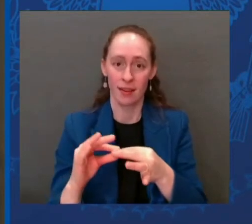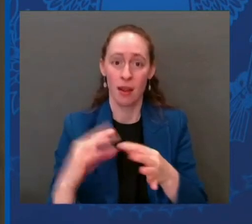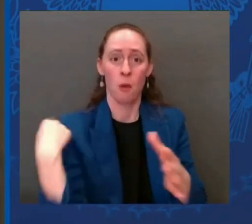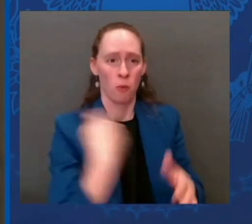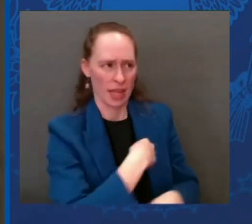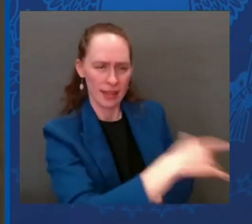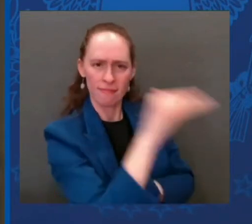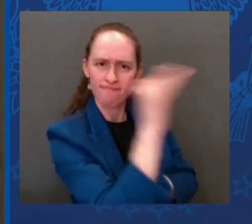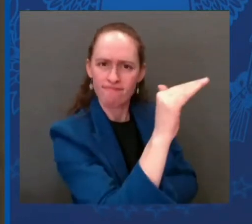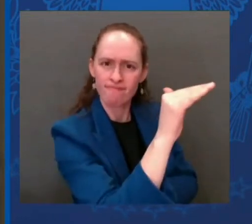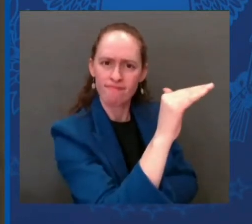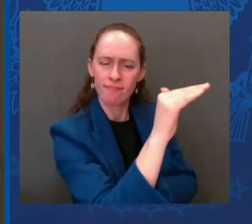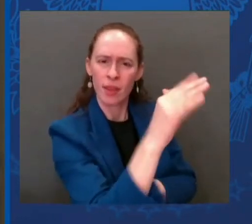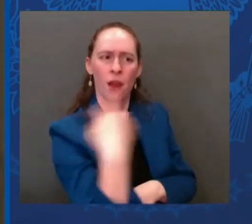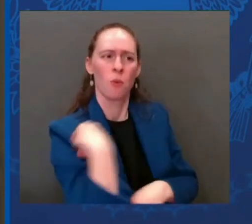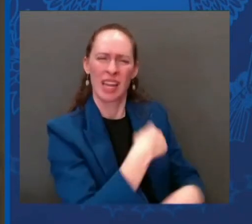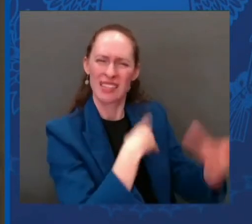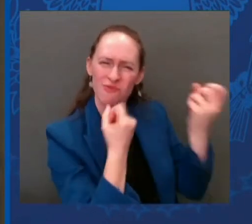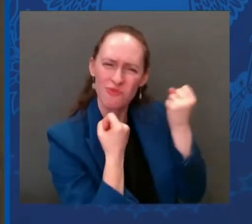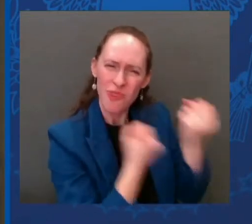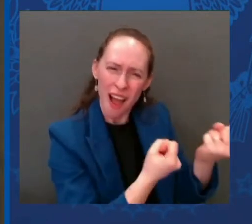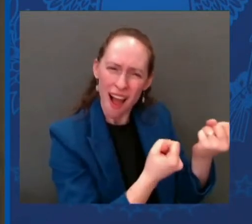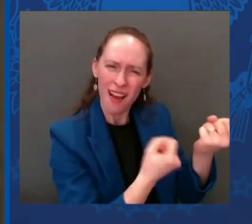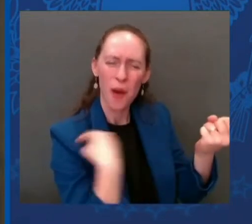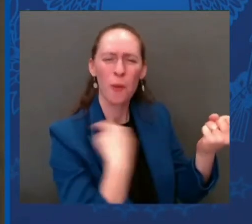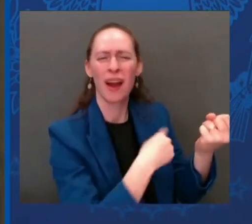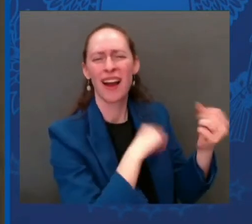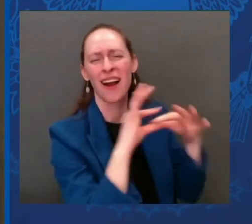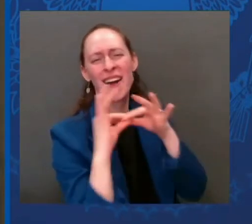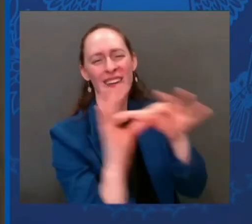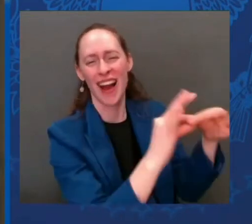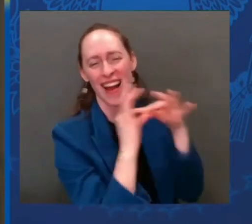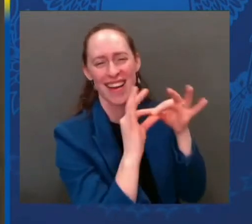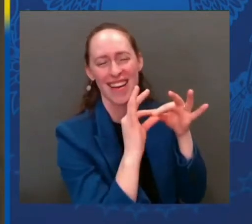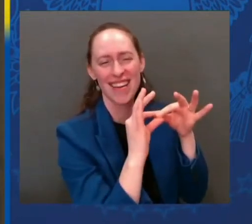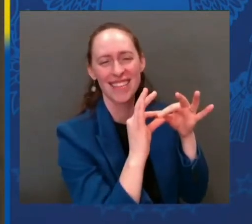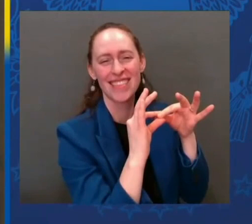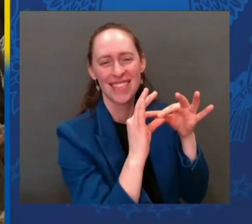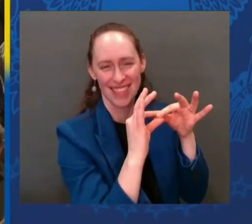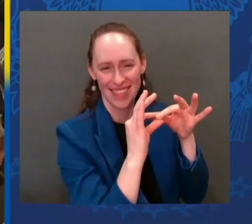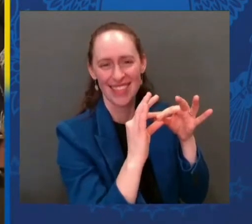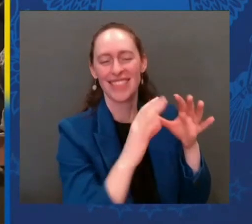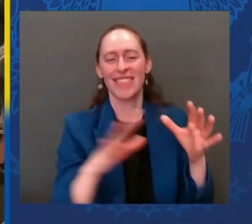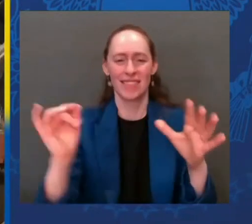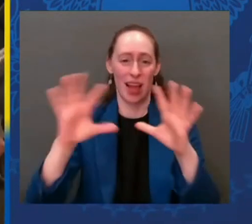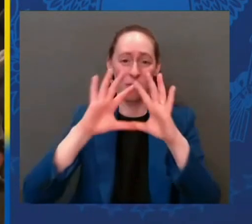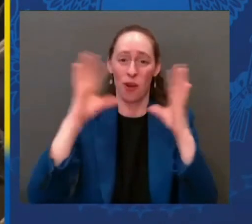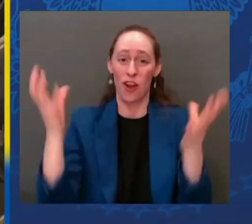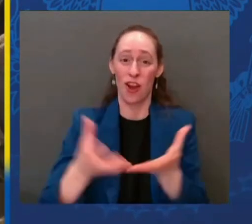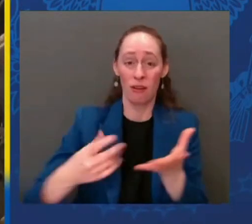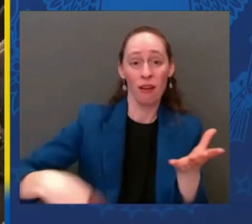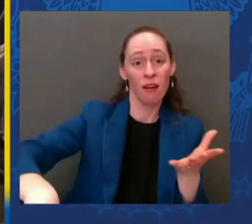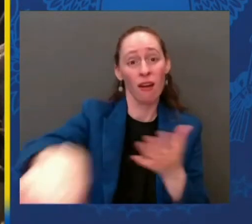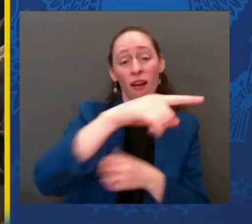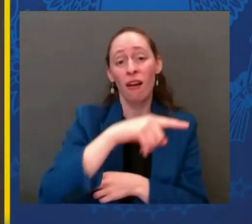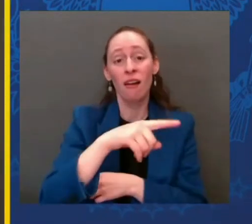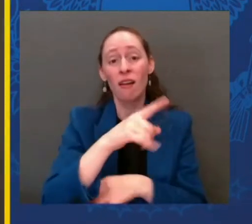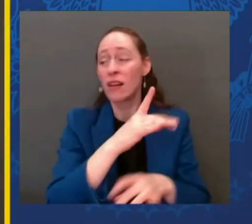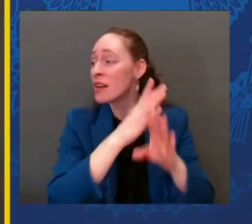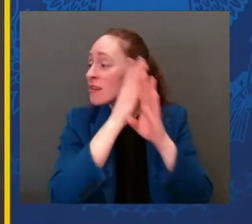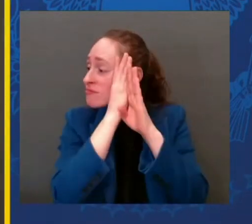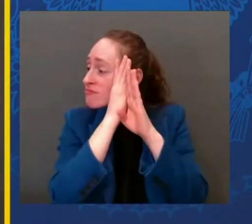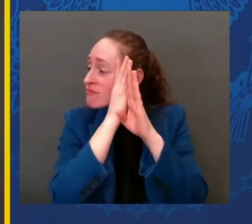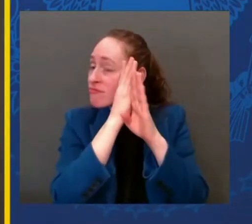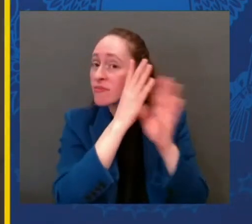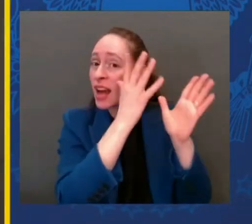President Biden giving his remarks in Poland that we mentioned off the top of the newscast. It's as we enter the one-year anniversary of Russia's invasion of Ukraine.